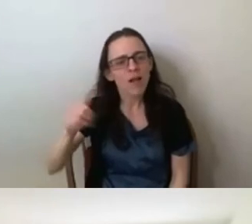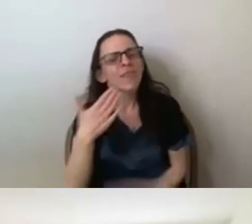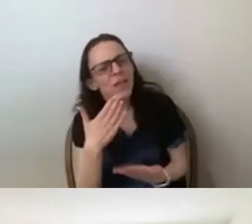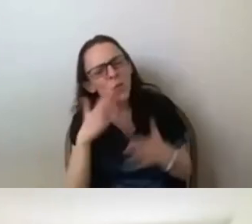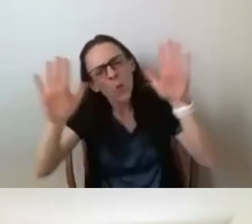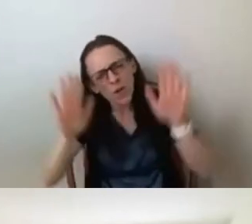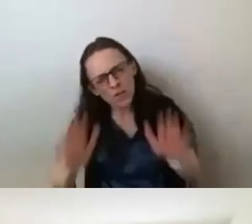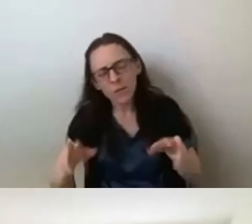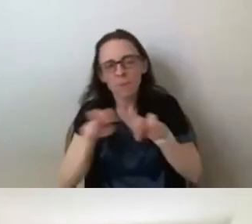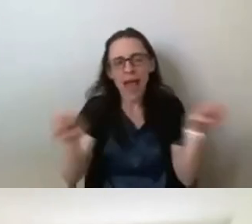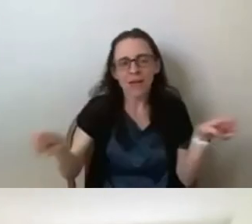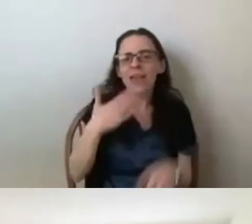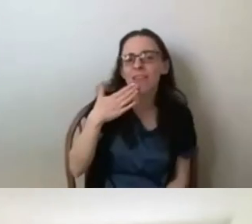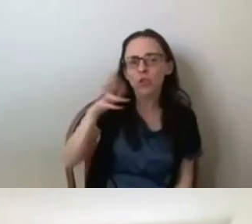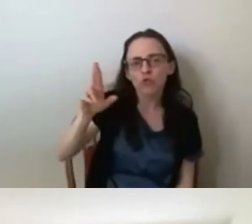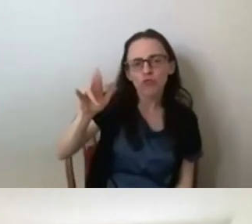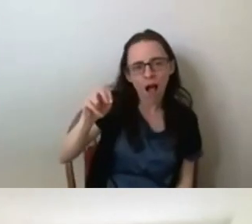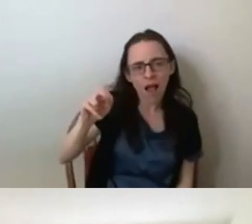Ryan, for being such an excellent timekeeper.